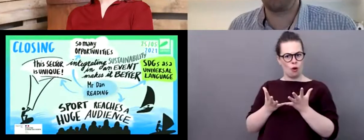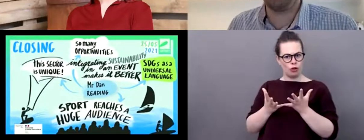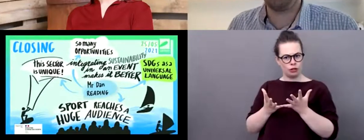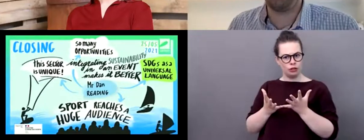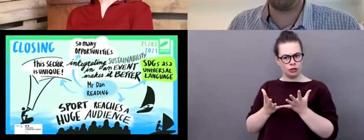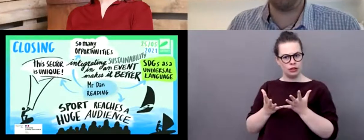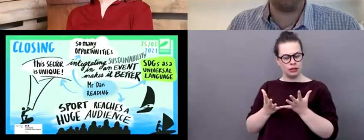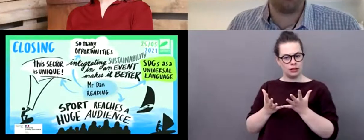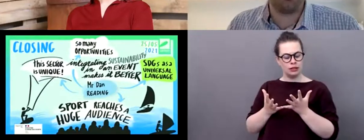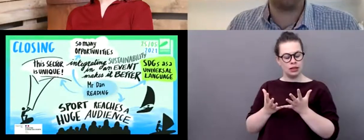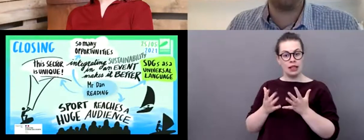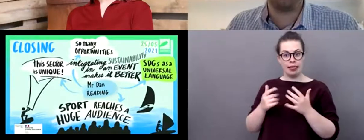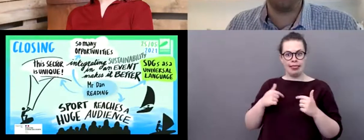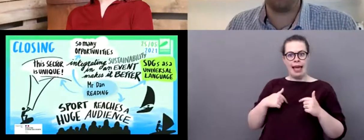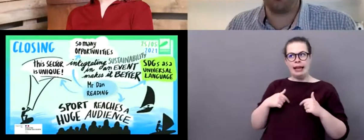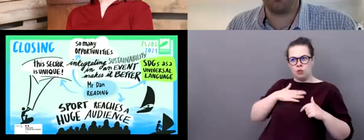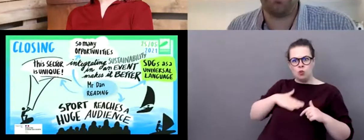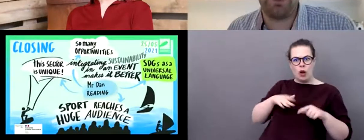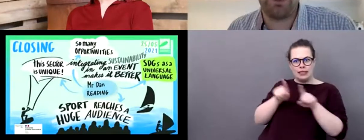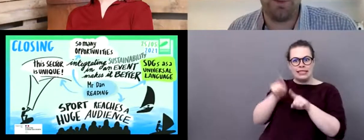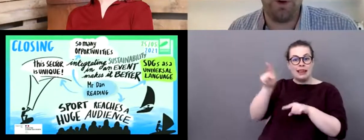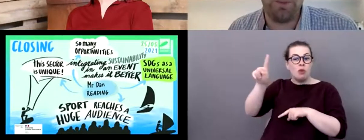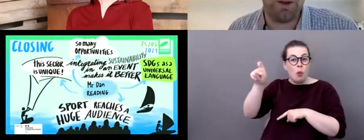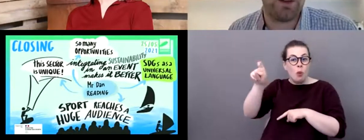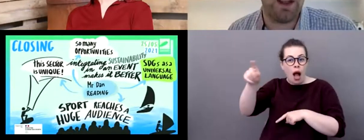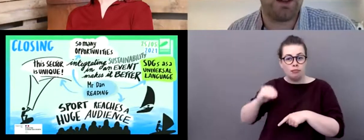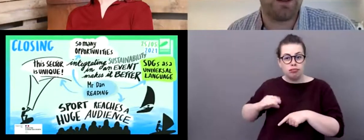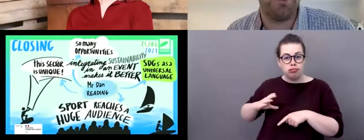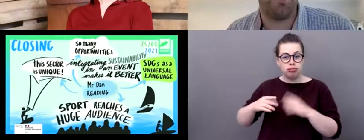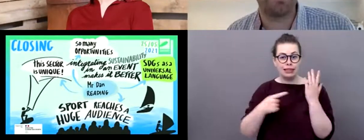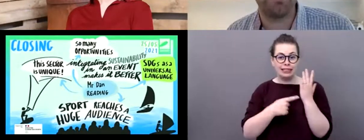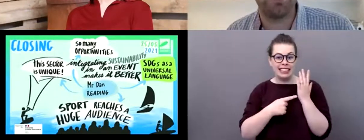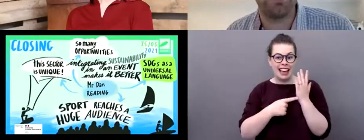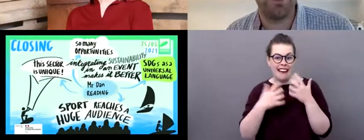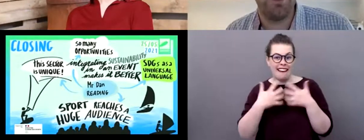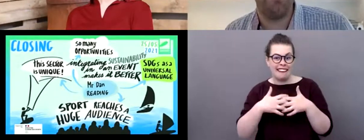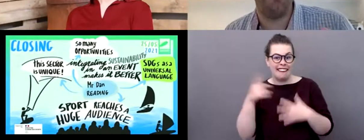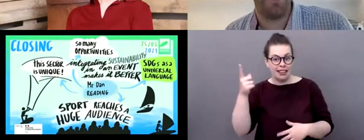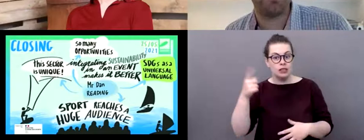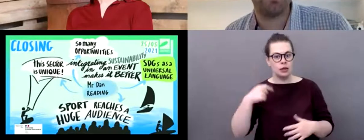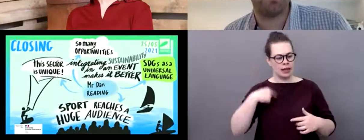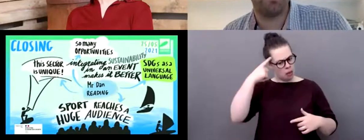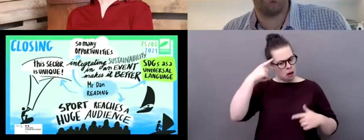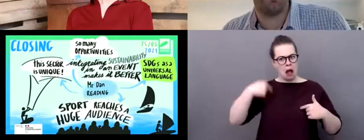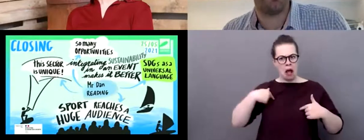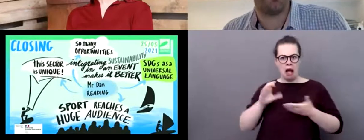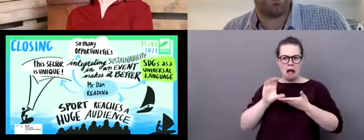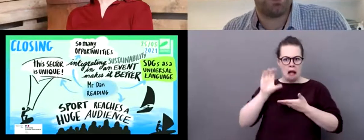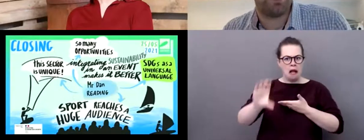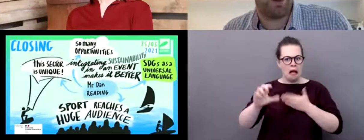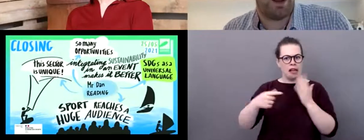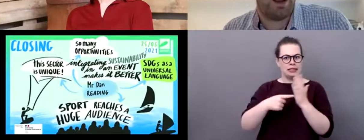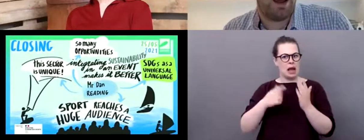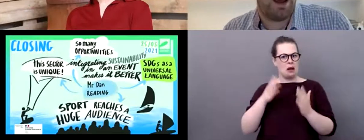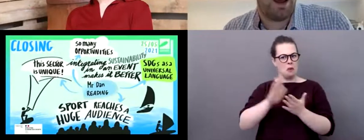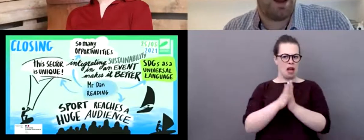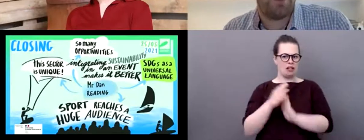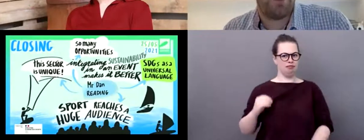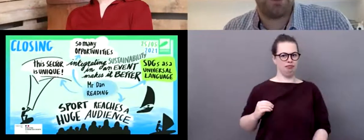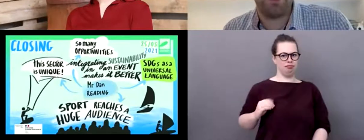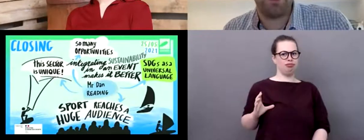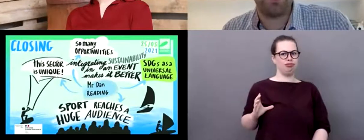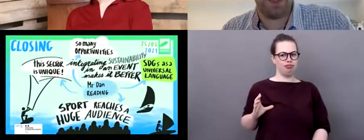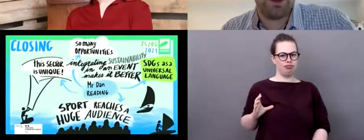are used for Olympics and elite competition as support boats is minute. But what we're doing is we're